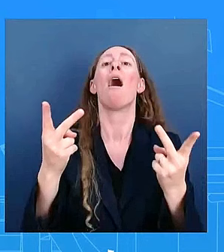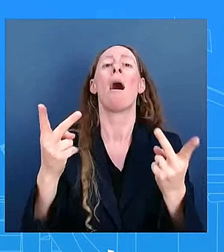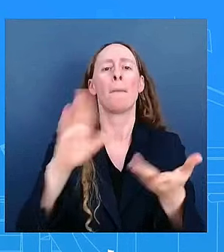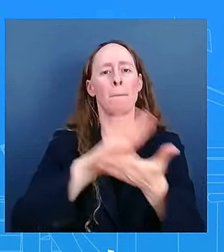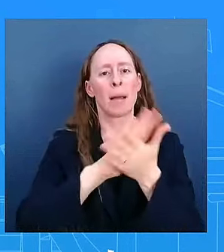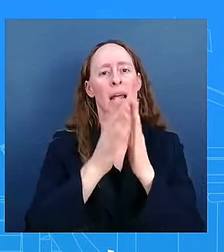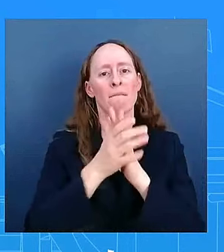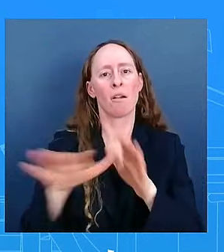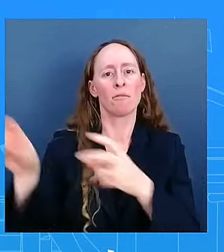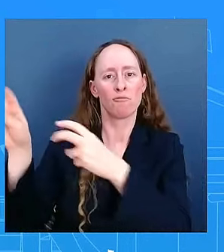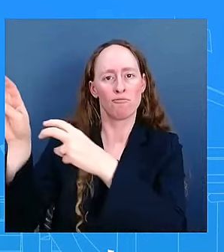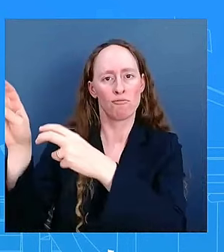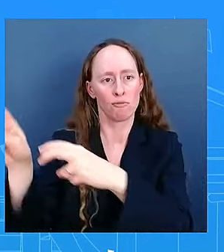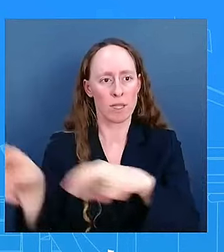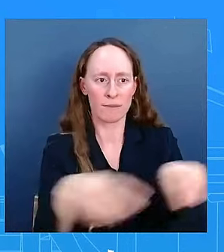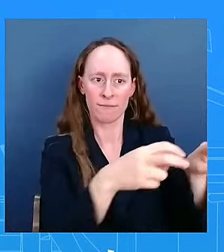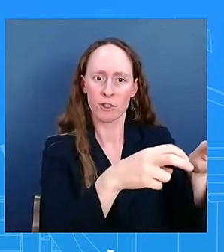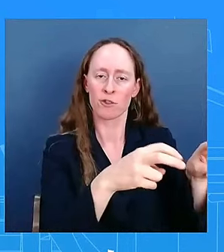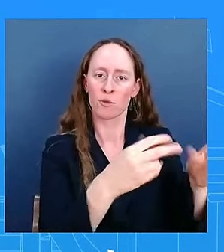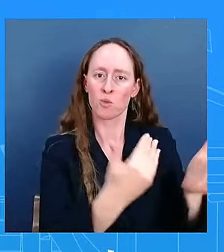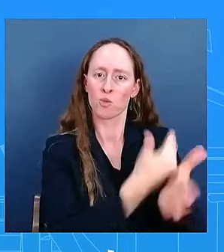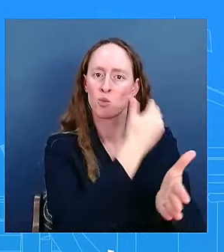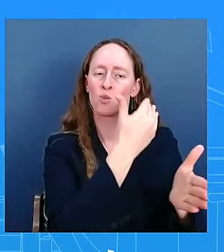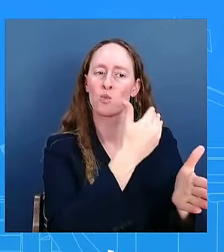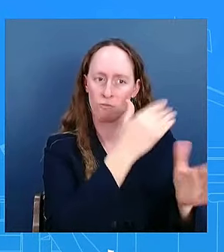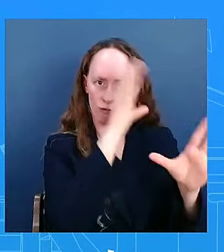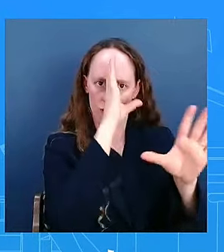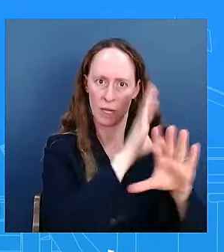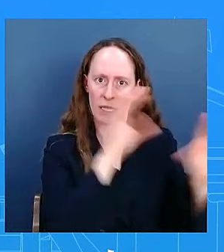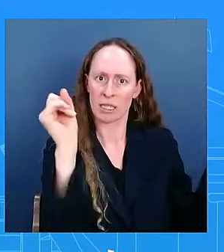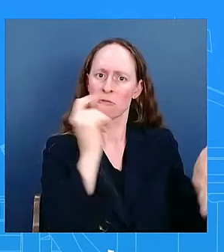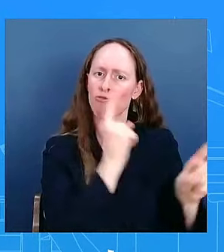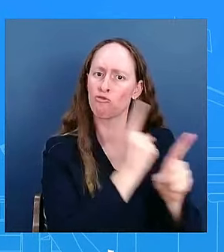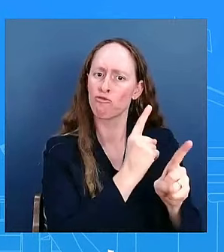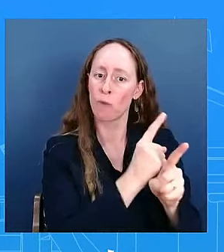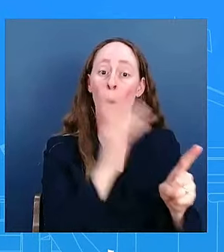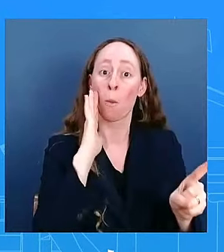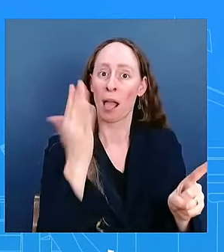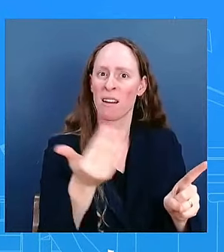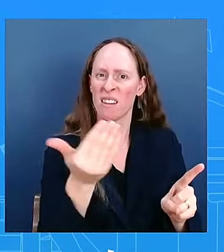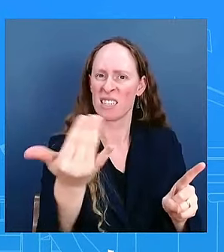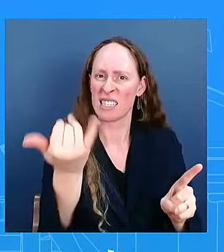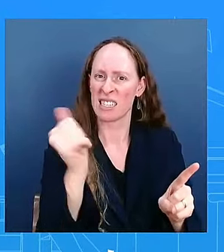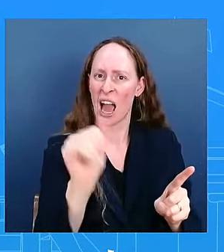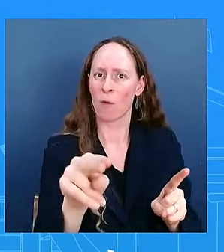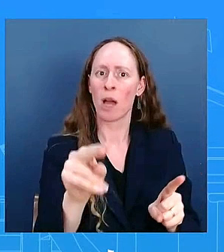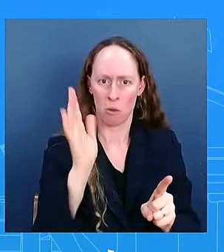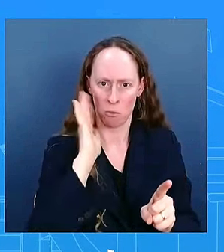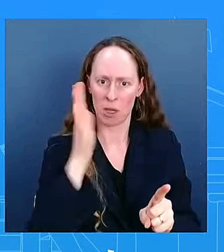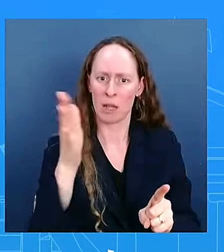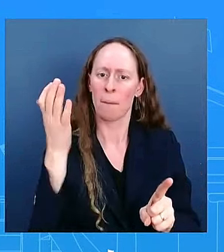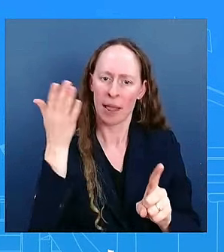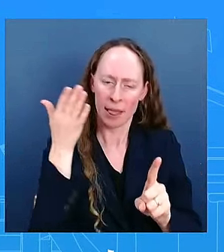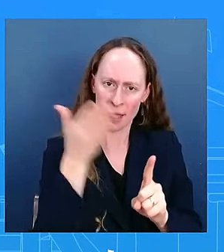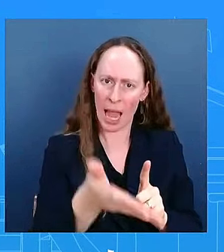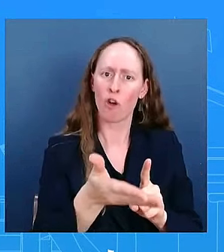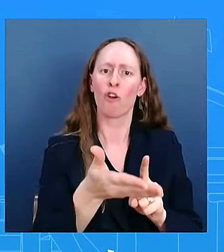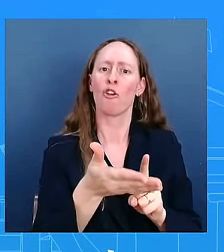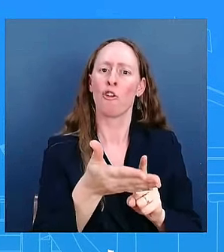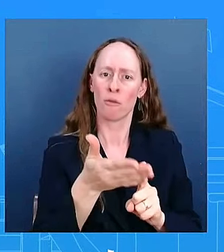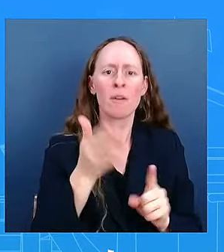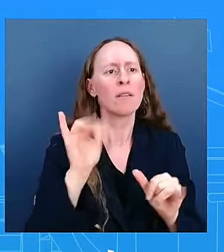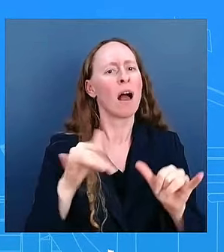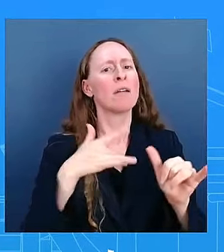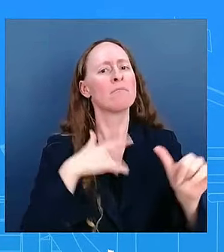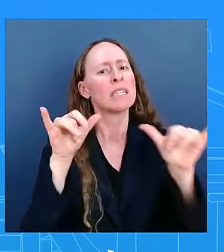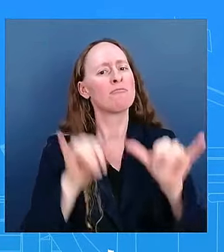that, right? Attending the inauguration, being there, being part of what is regularly